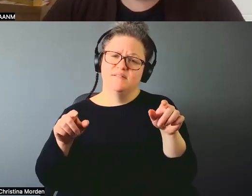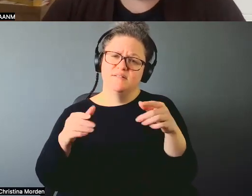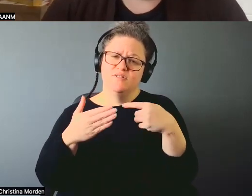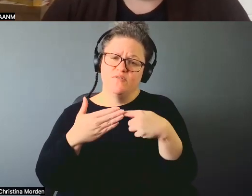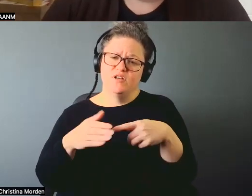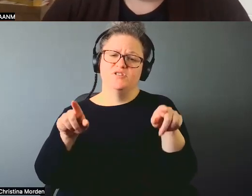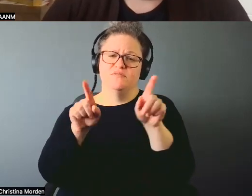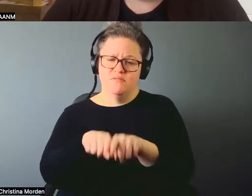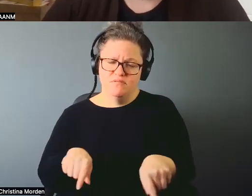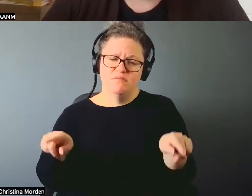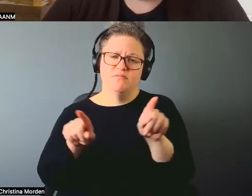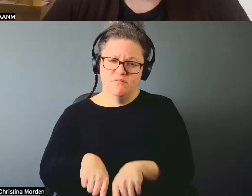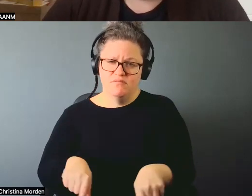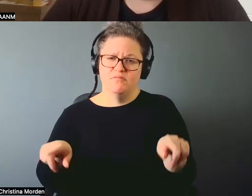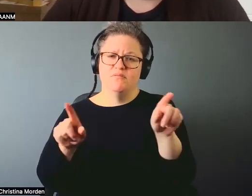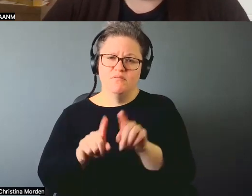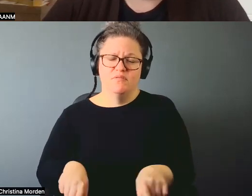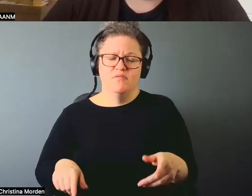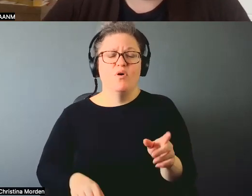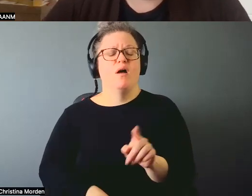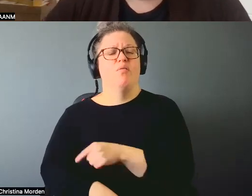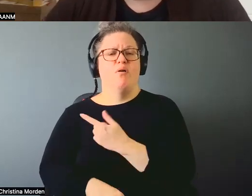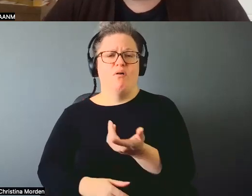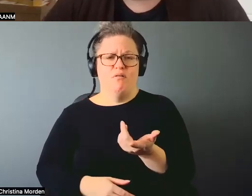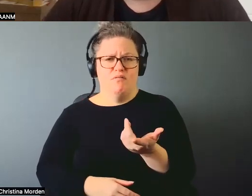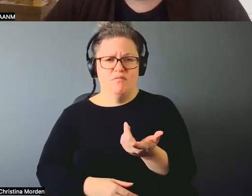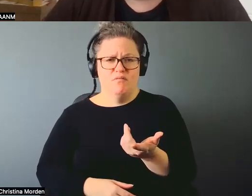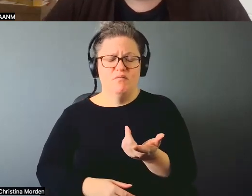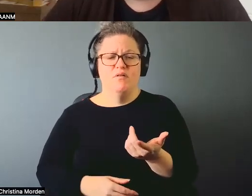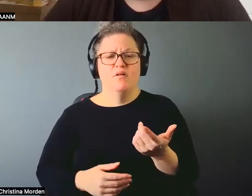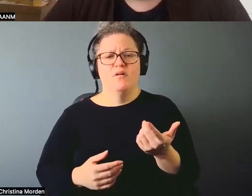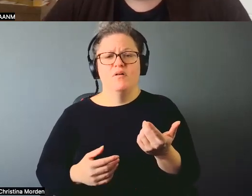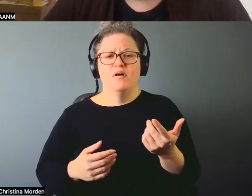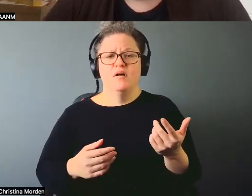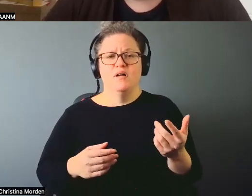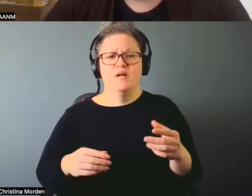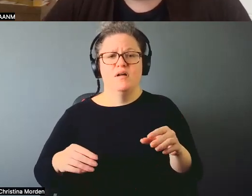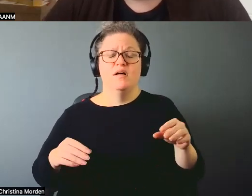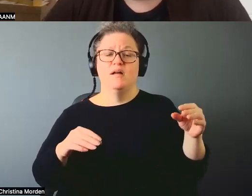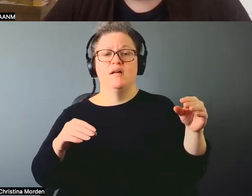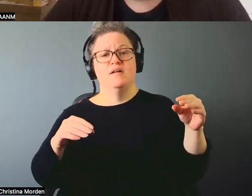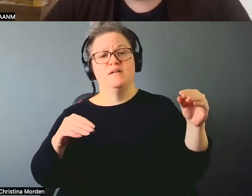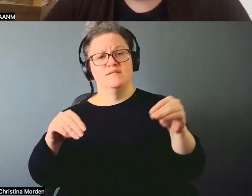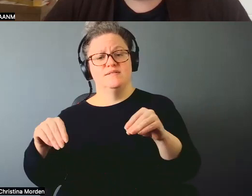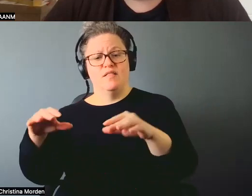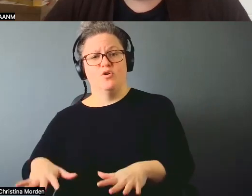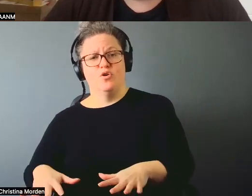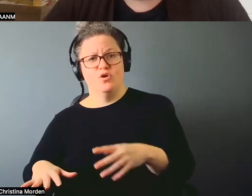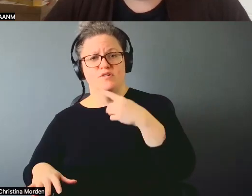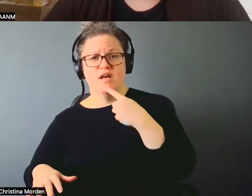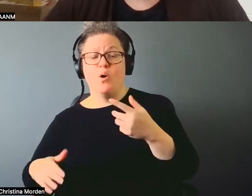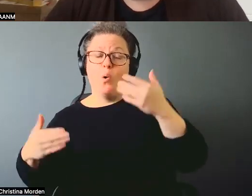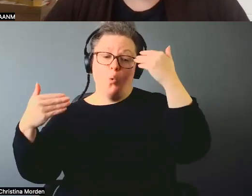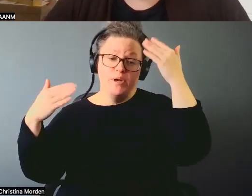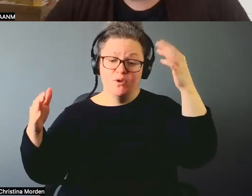for how long? You know, when settlers say, well, I didn't know about that going on. How could